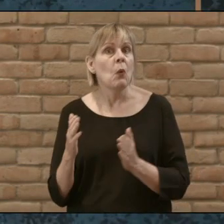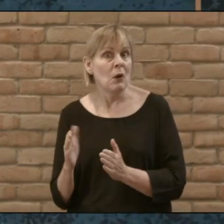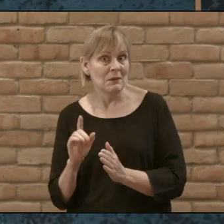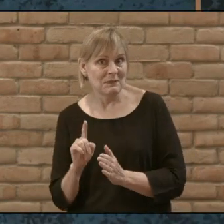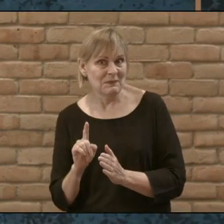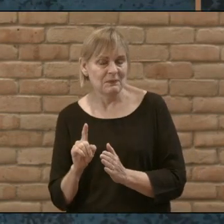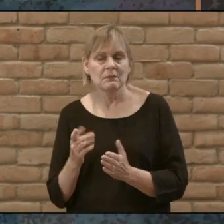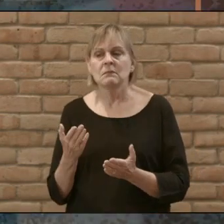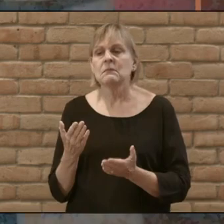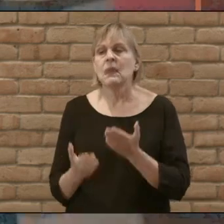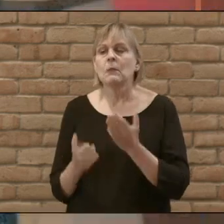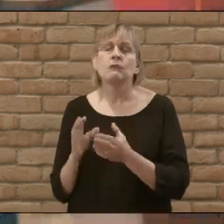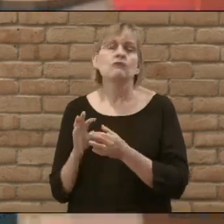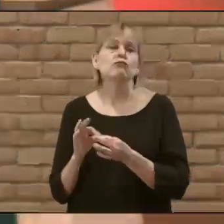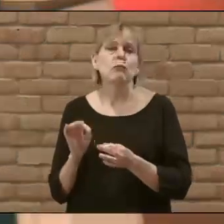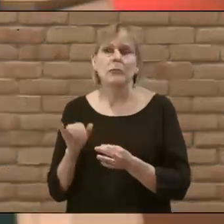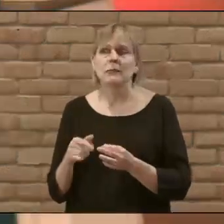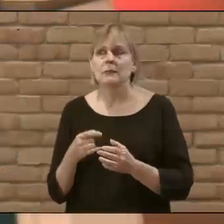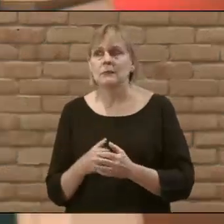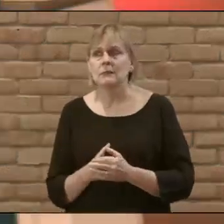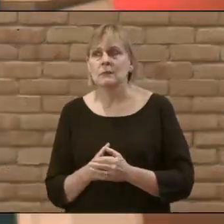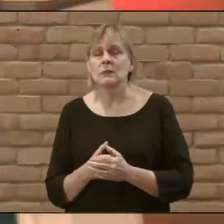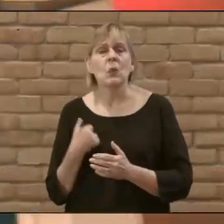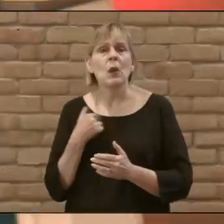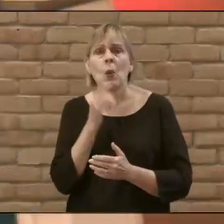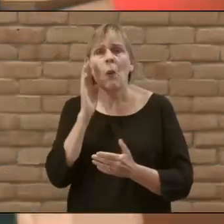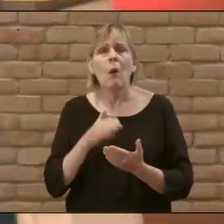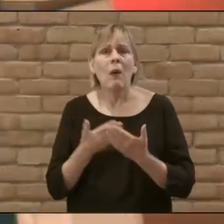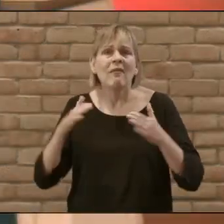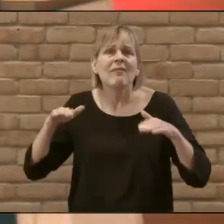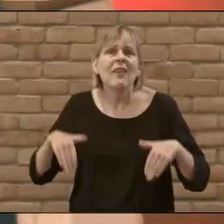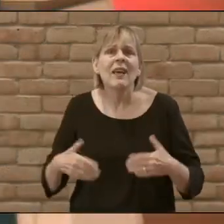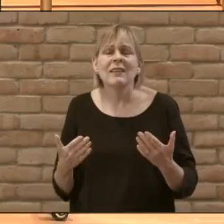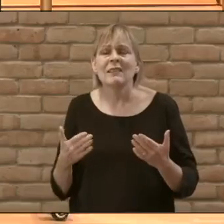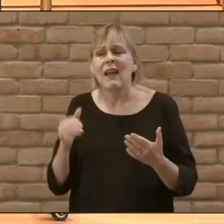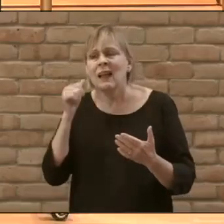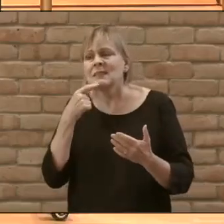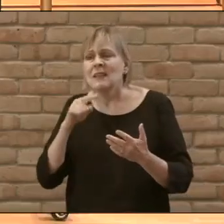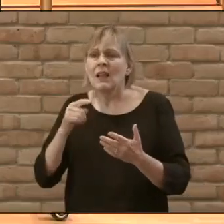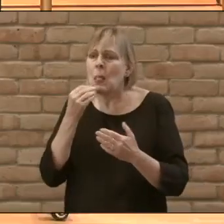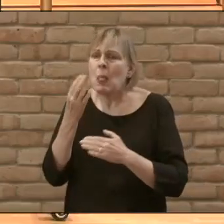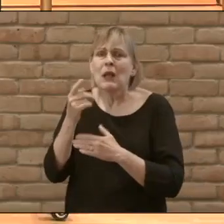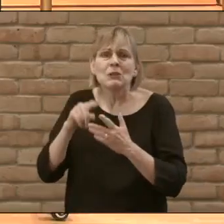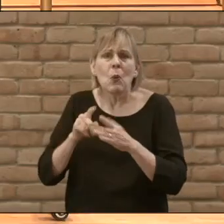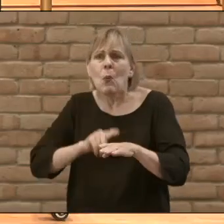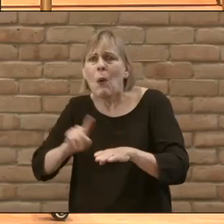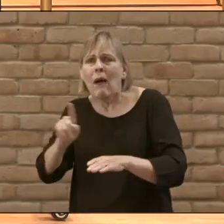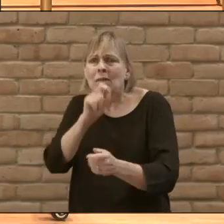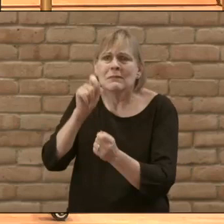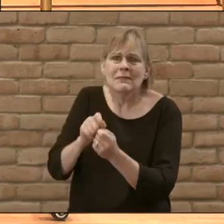Or maybe it looks like this. We're going to be late. Your aunt said that lunch starts at 1.